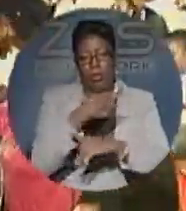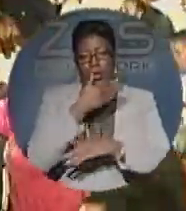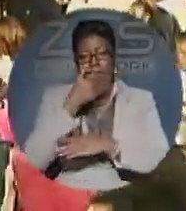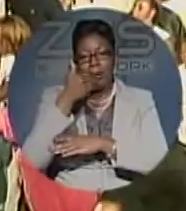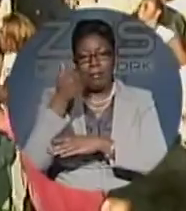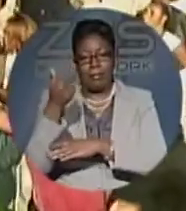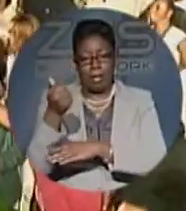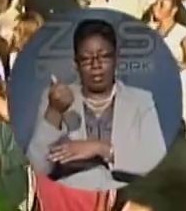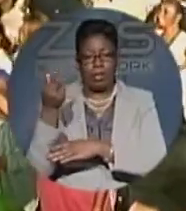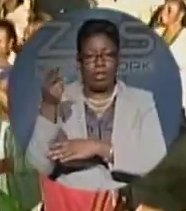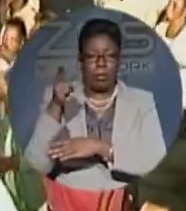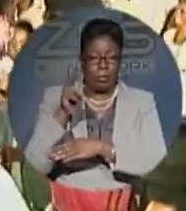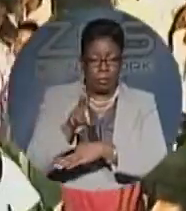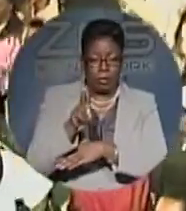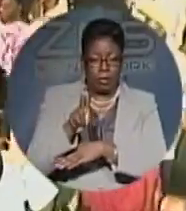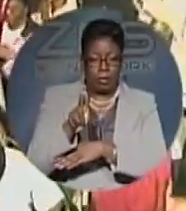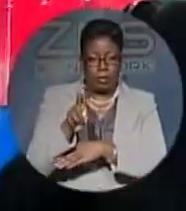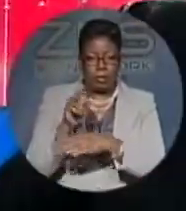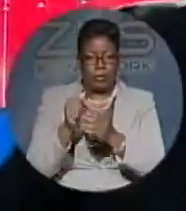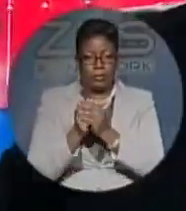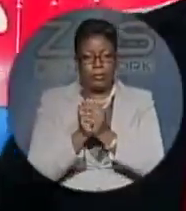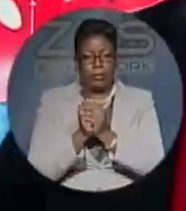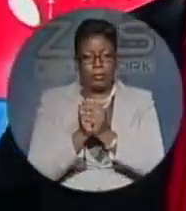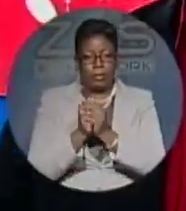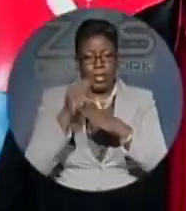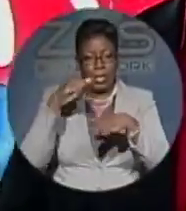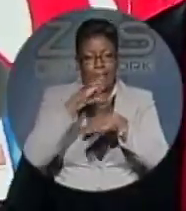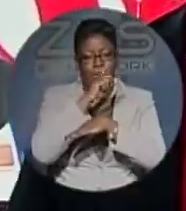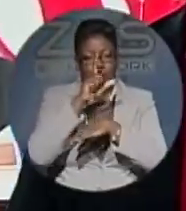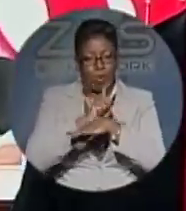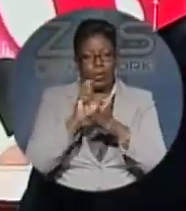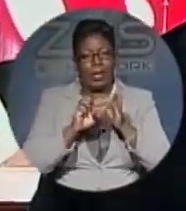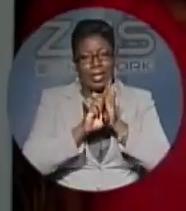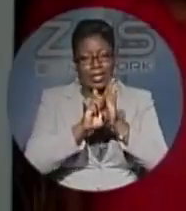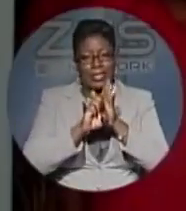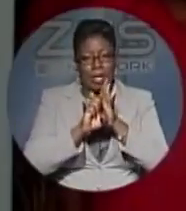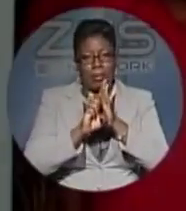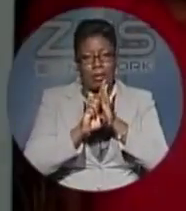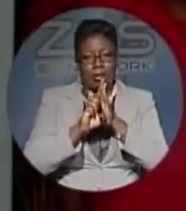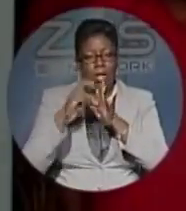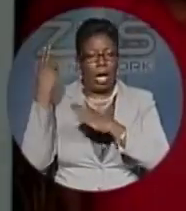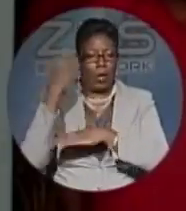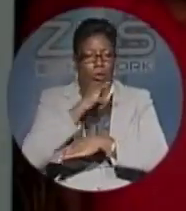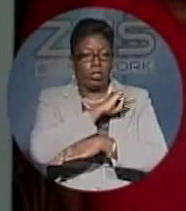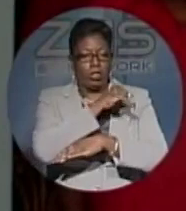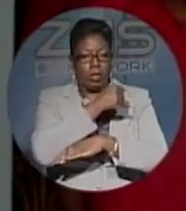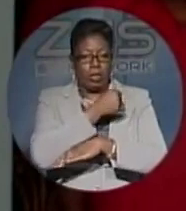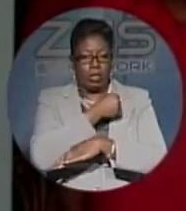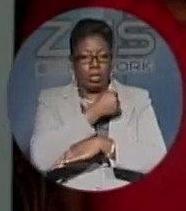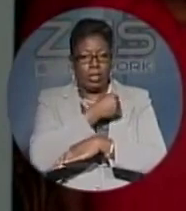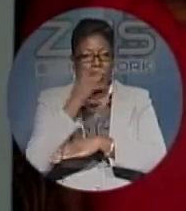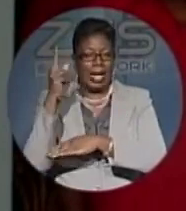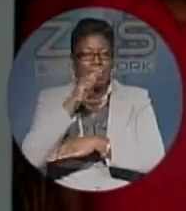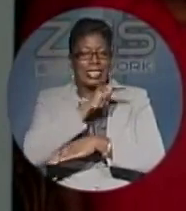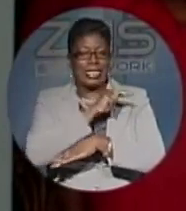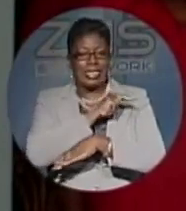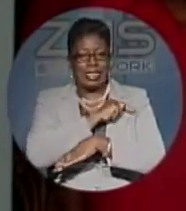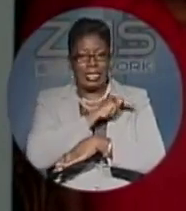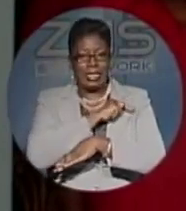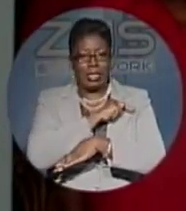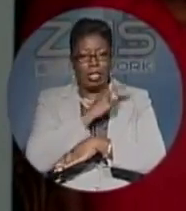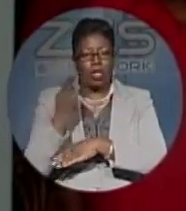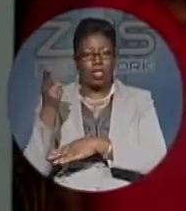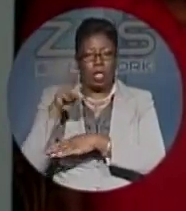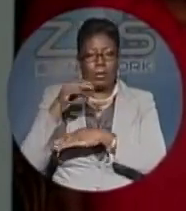faces to the fold. Take Eluther, for example. Both nominees, Howard Johnson and Theo Neely, are in their 30s. Neely, who was